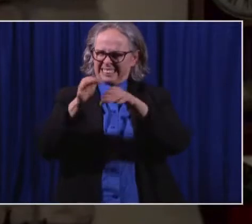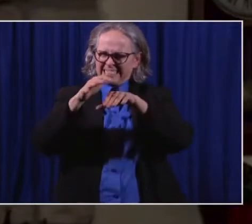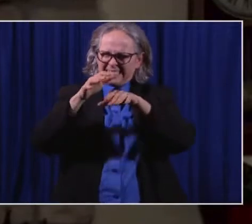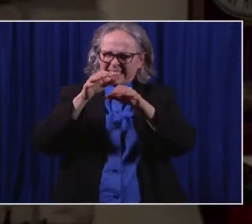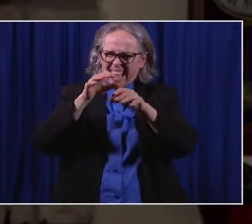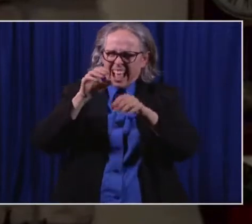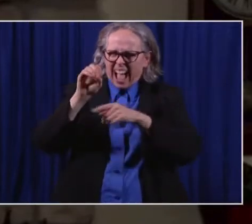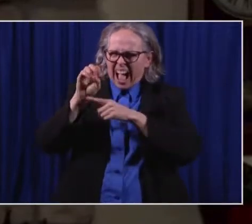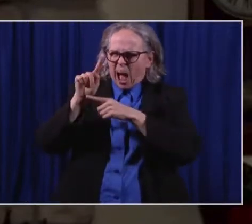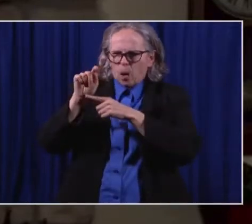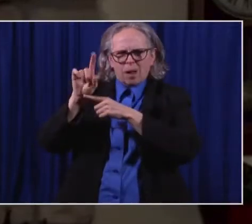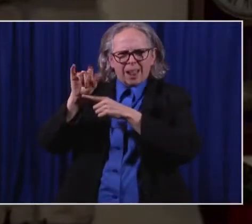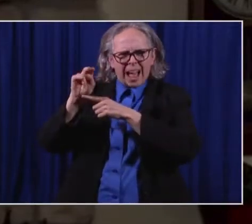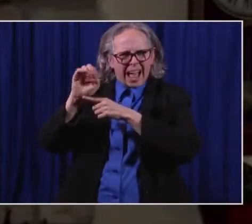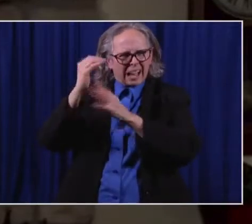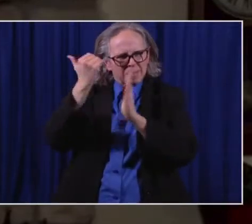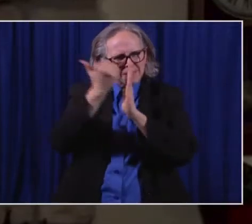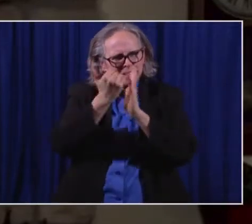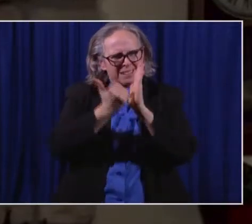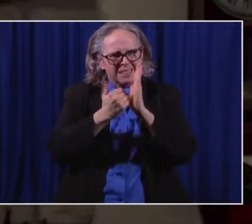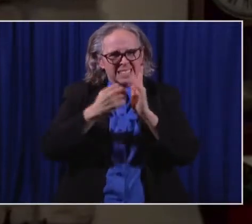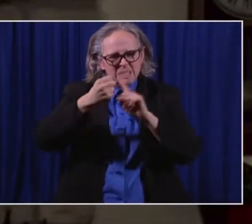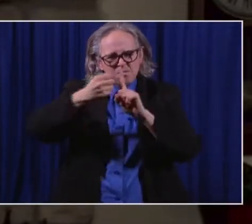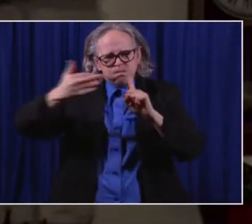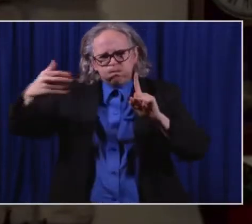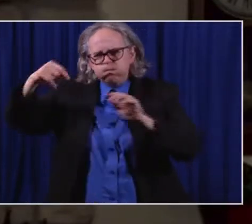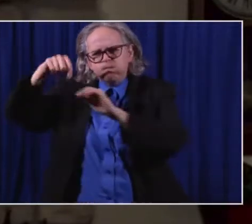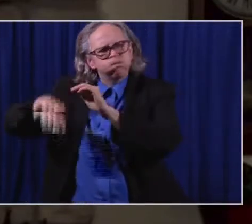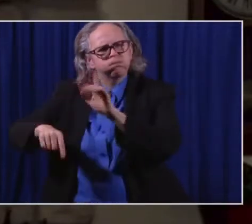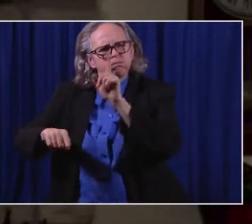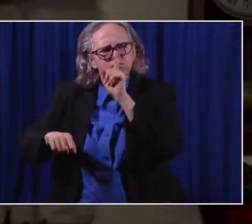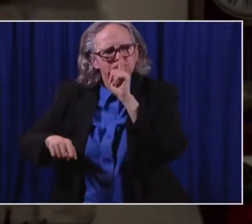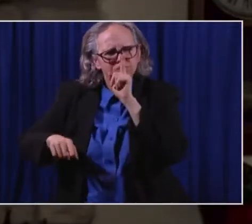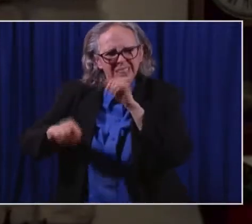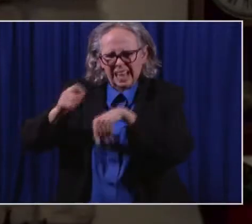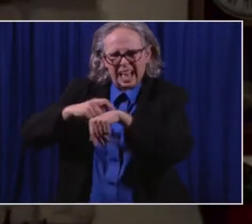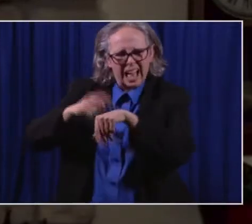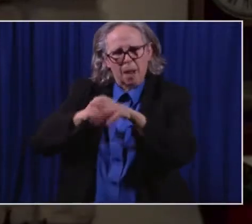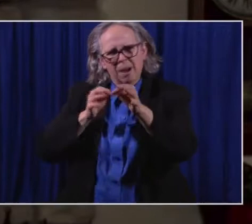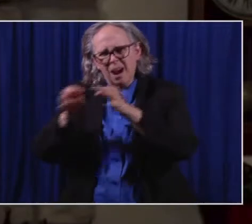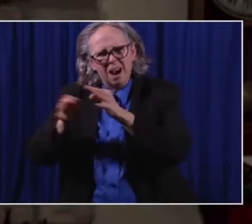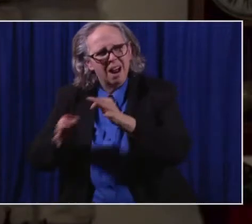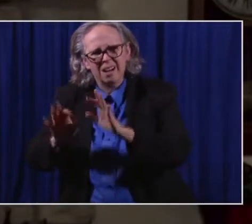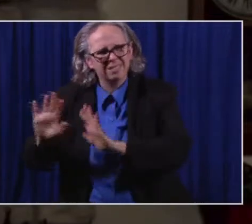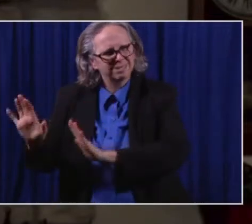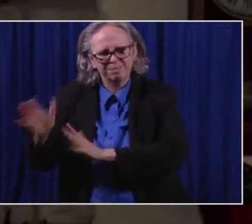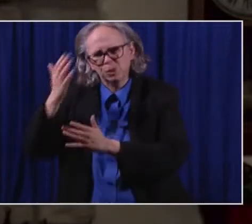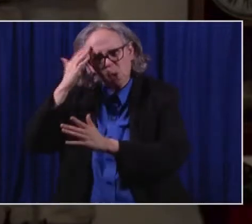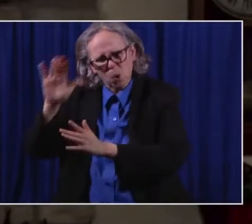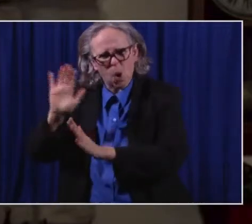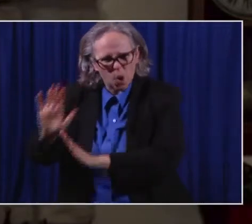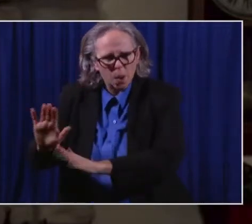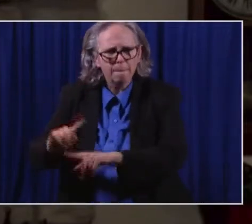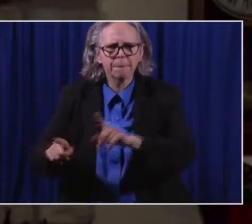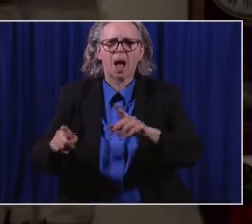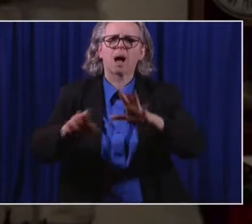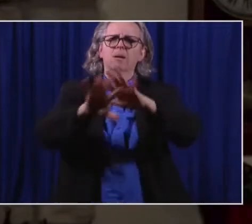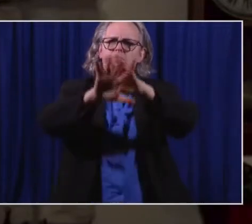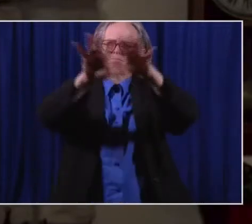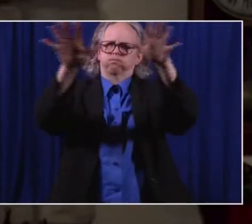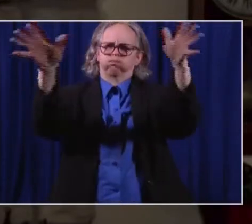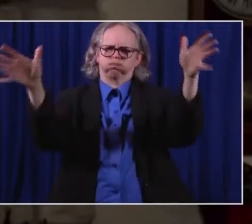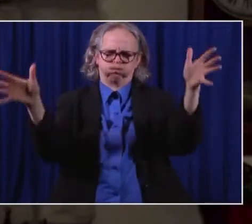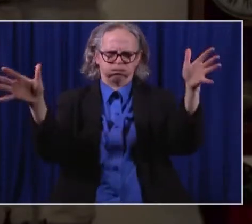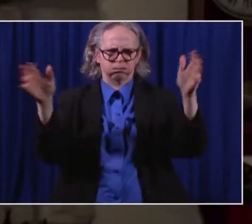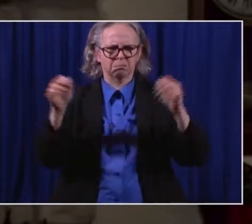all the details. We don't have all the timeline, but I felt it was important to share this with you just as soon as we had this